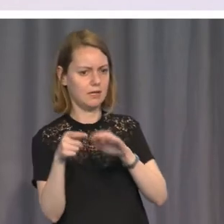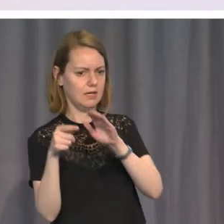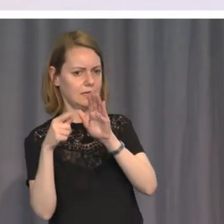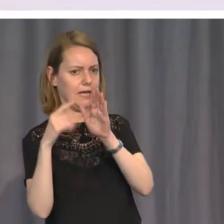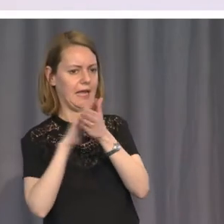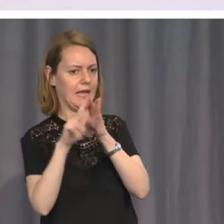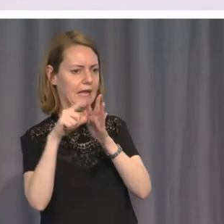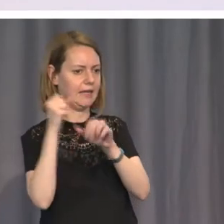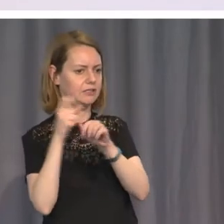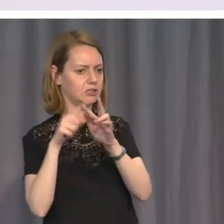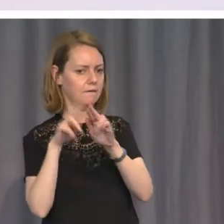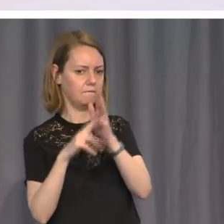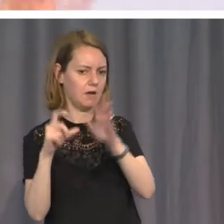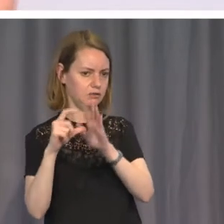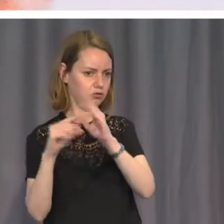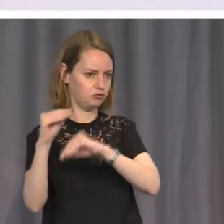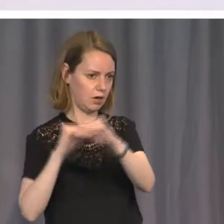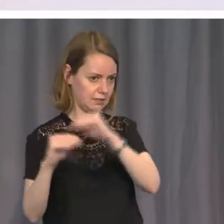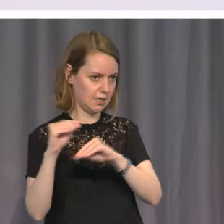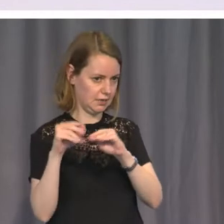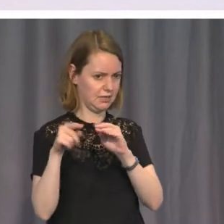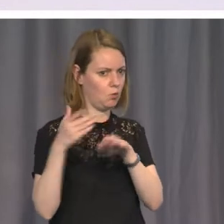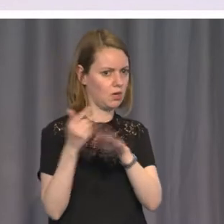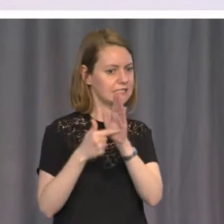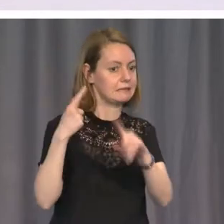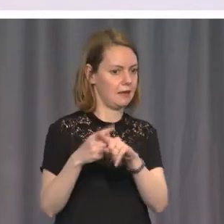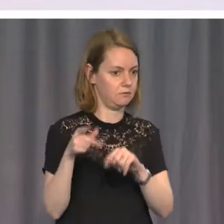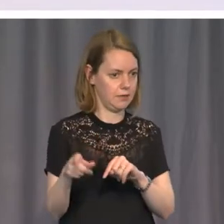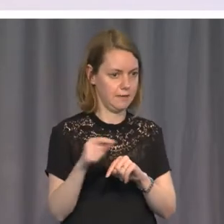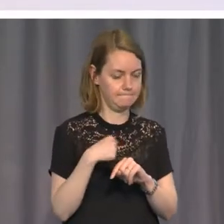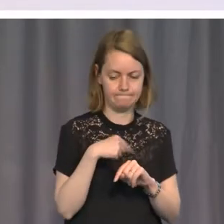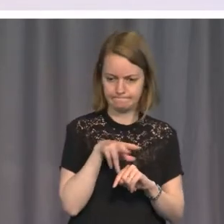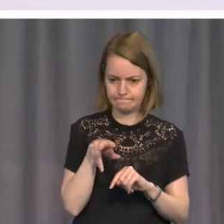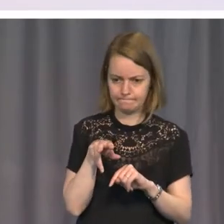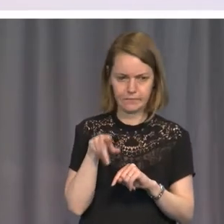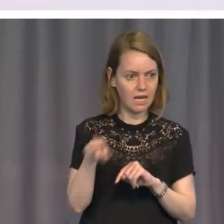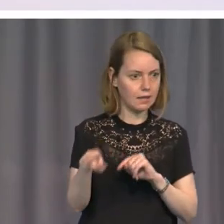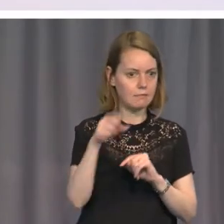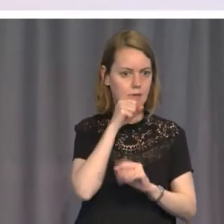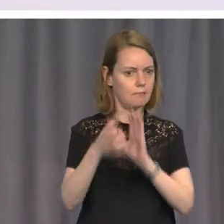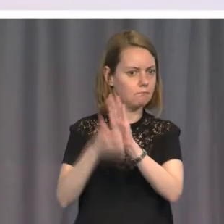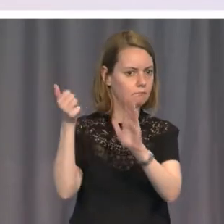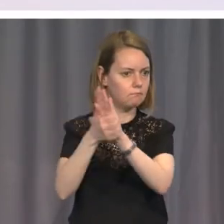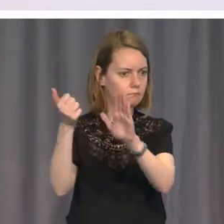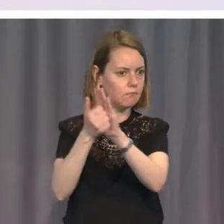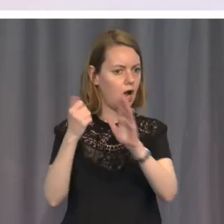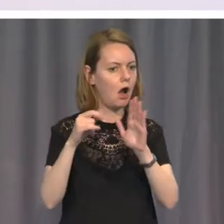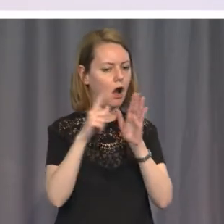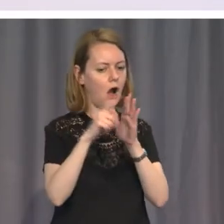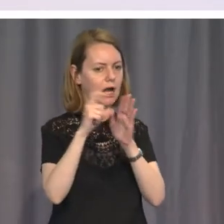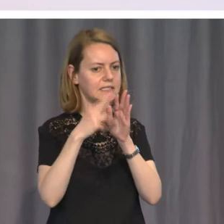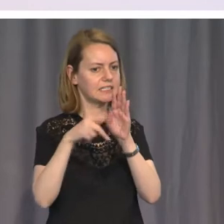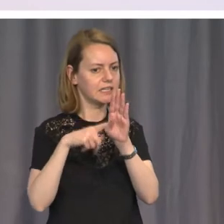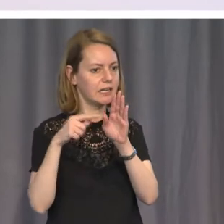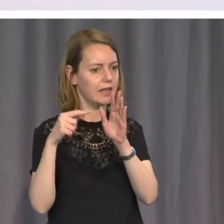was Sergei Magnitsky. And he discovered an incredible identity theft fraud that Bill's companies had